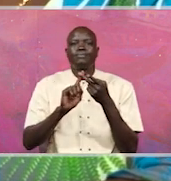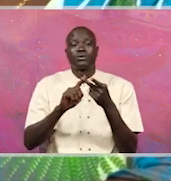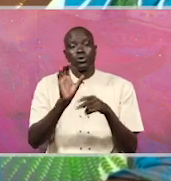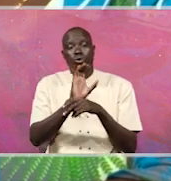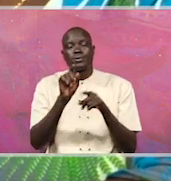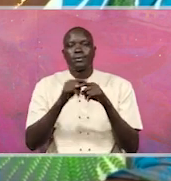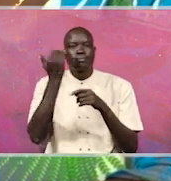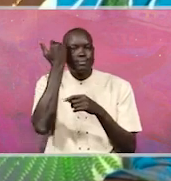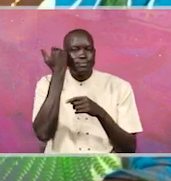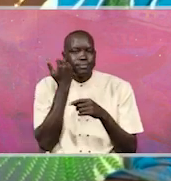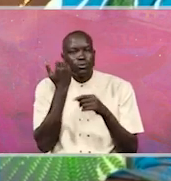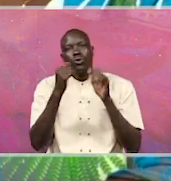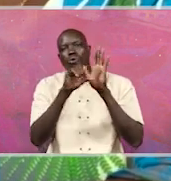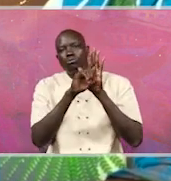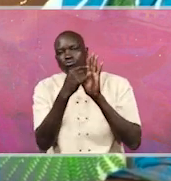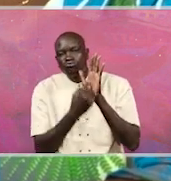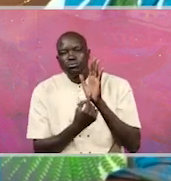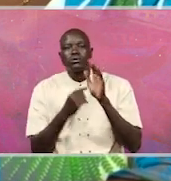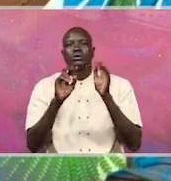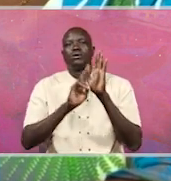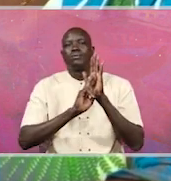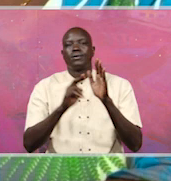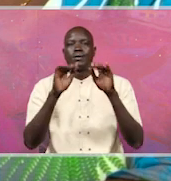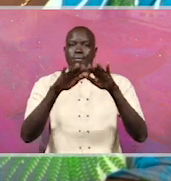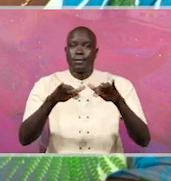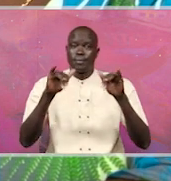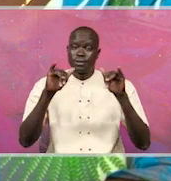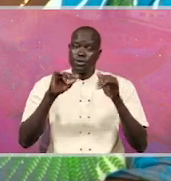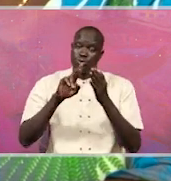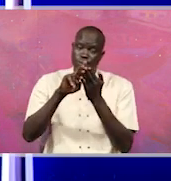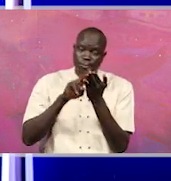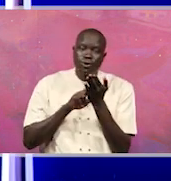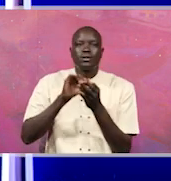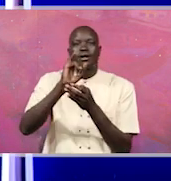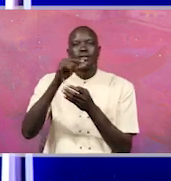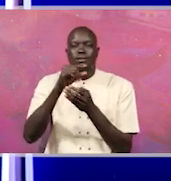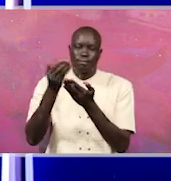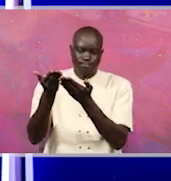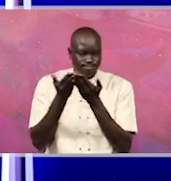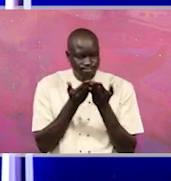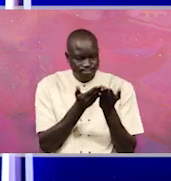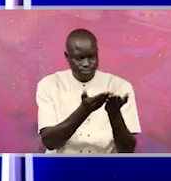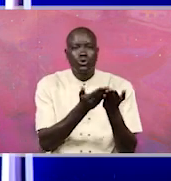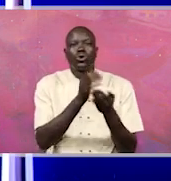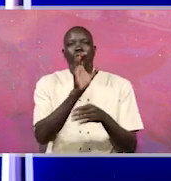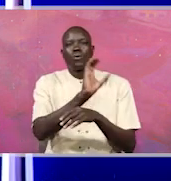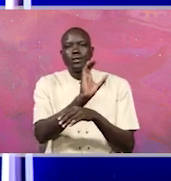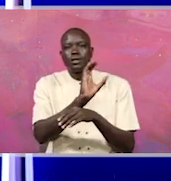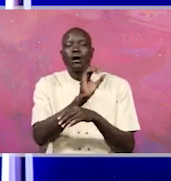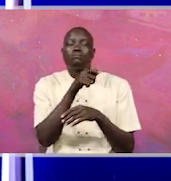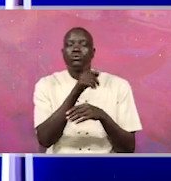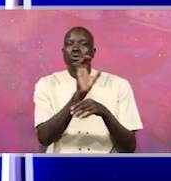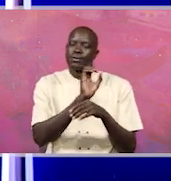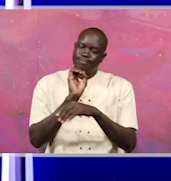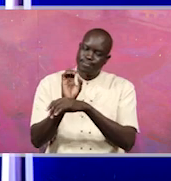committee on legal and parliamentary affairs. Whatever report the IGG produces is supposed to be looked at by that committee, and then they advise the